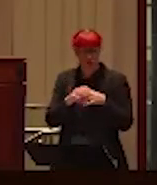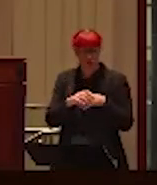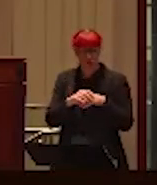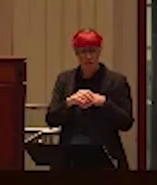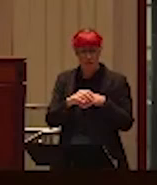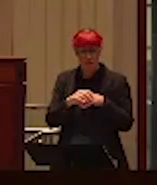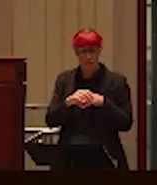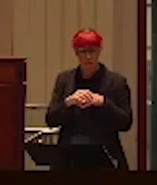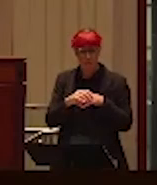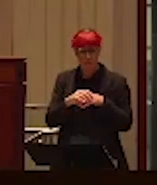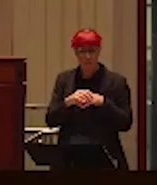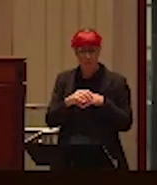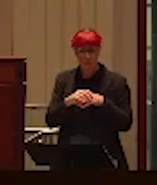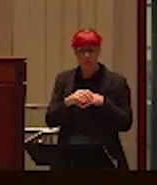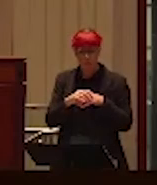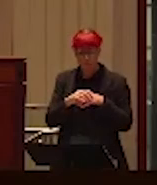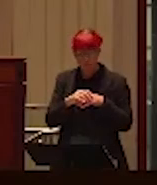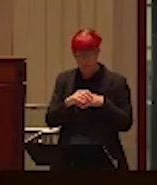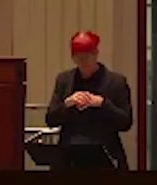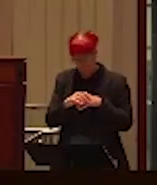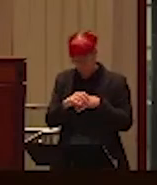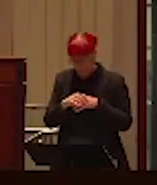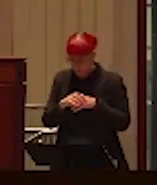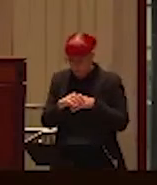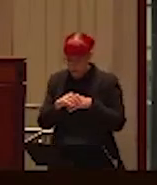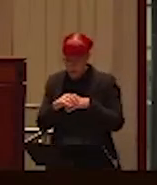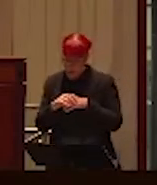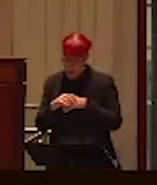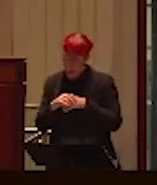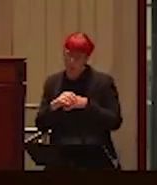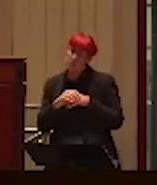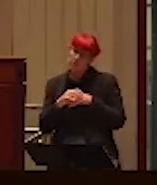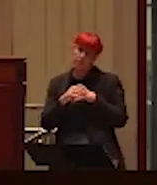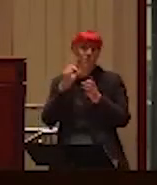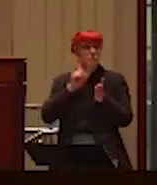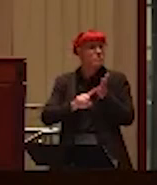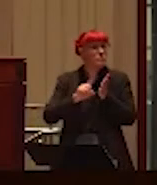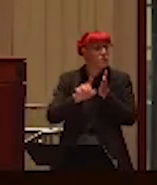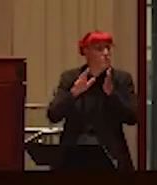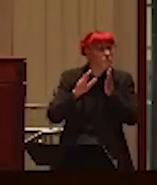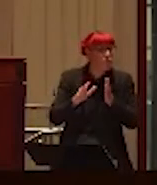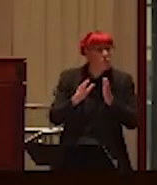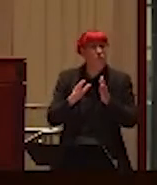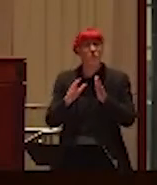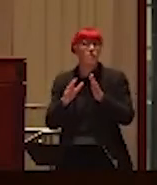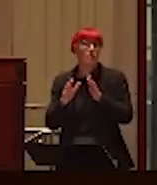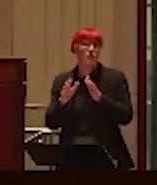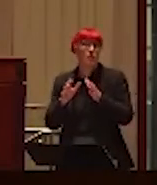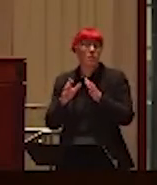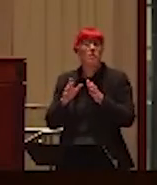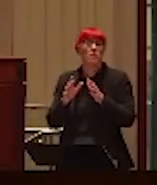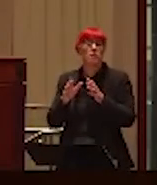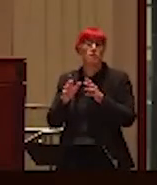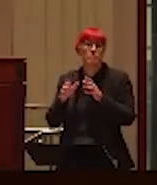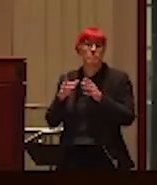is that there's something that the, the researchers and, and clinicians and commentators call love bombing. And basically love bombing is